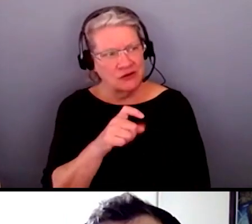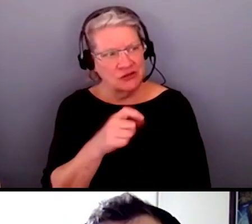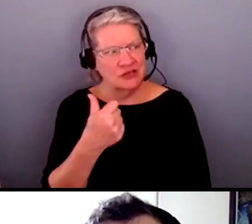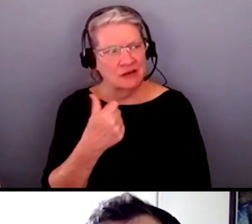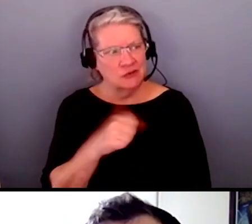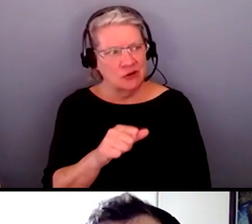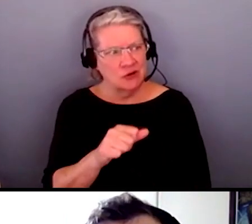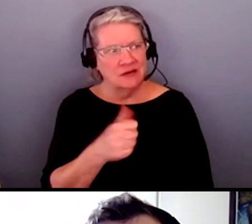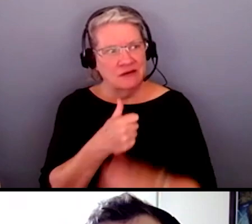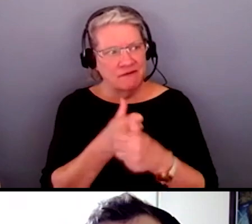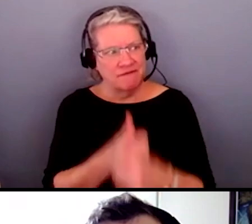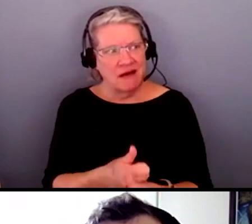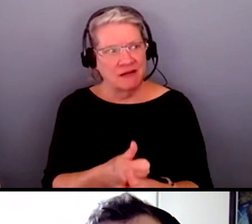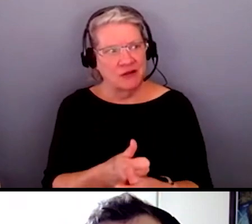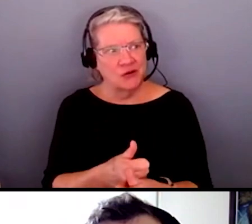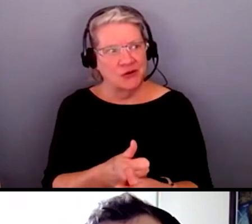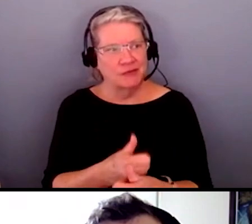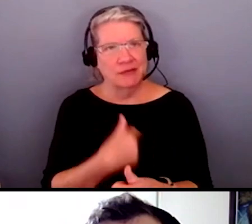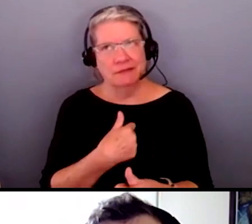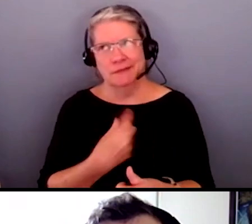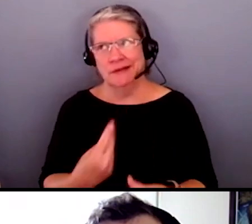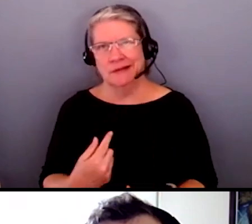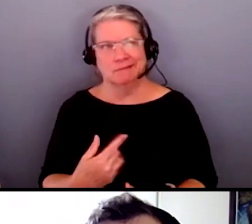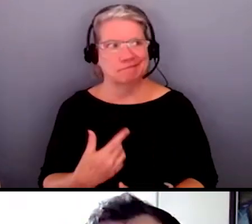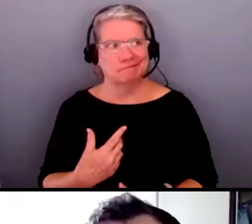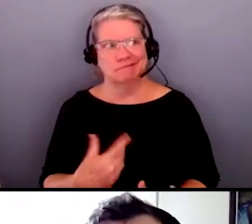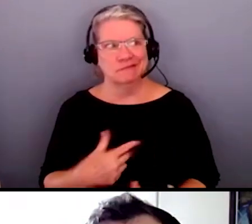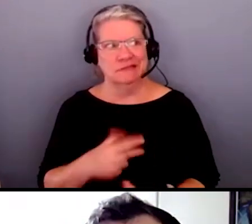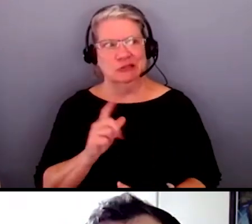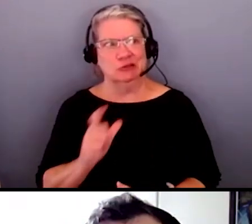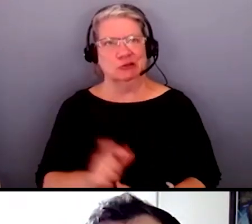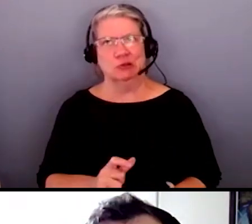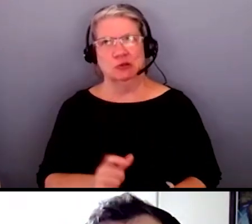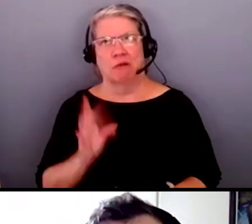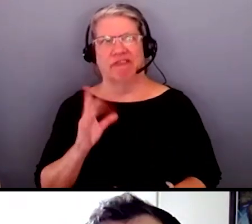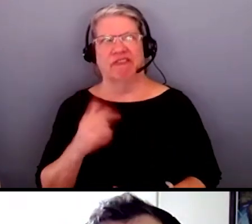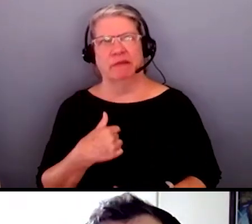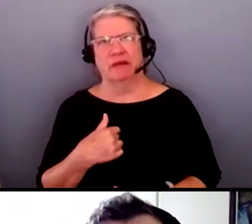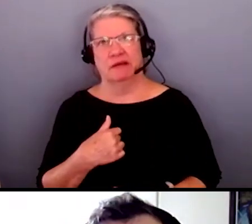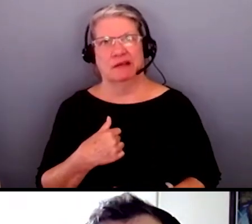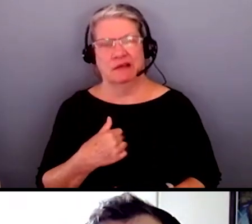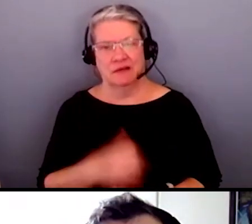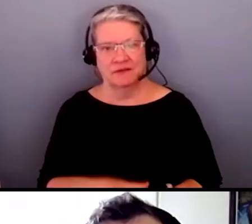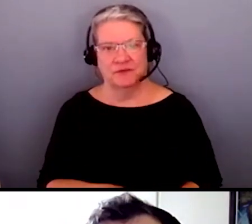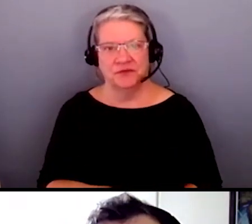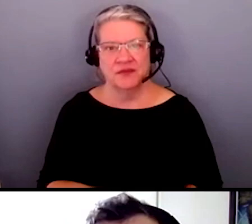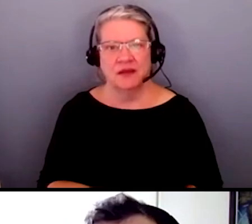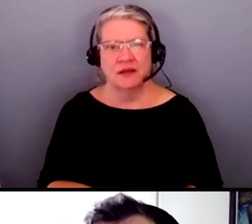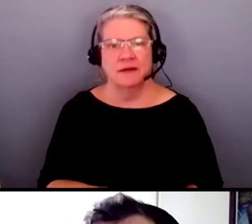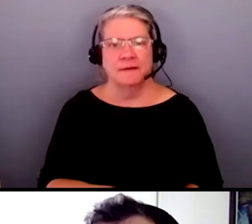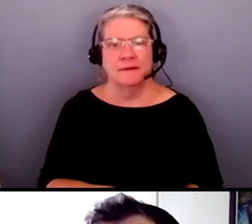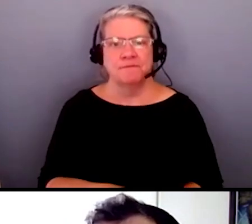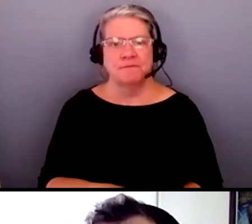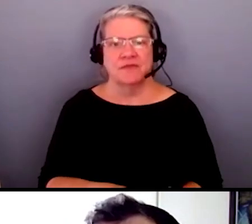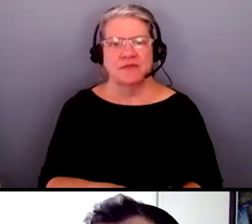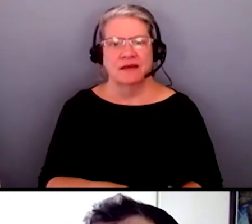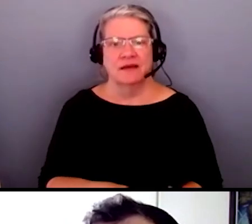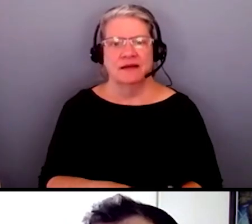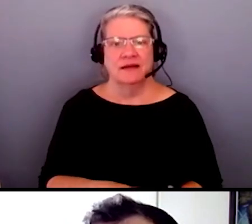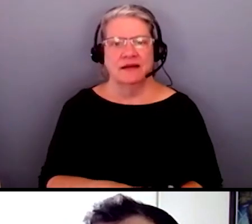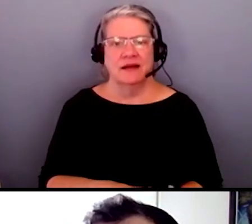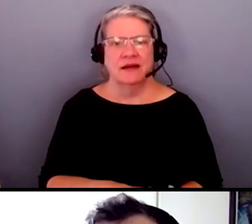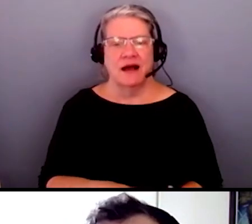this is one of my worst downfalls of Zoom and I just, I'm not going to be following it and saving it quickly.